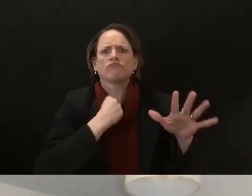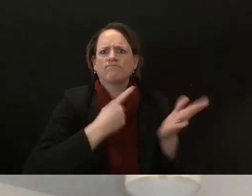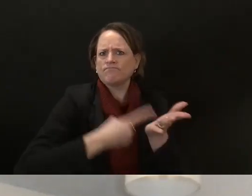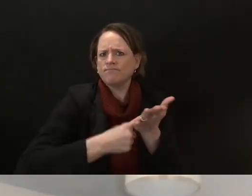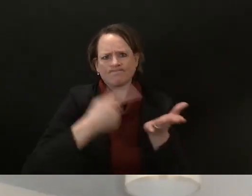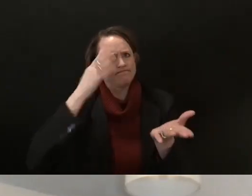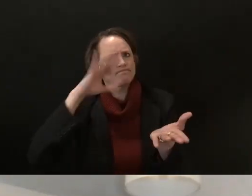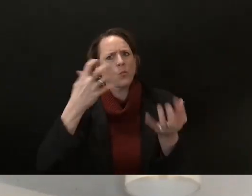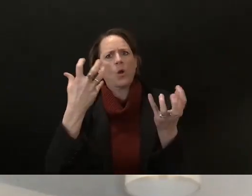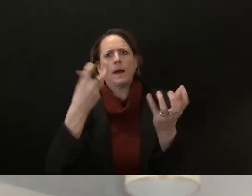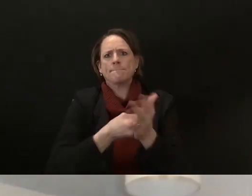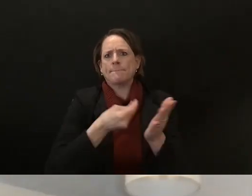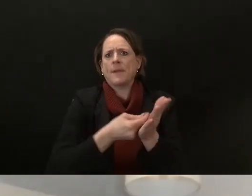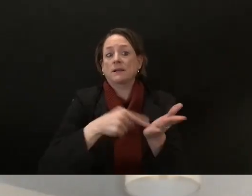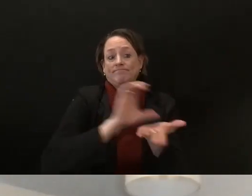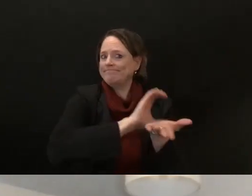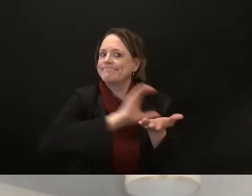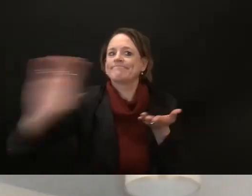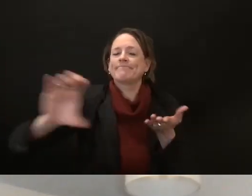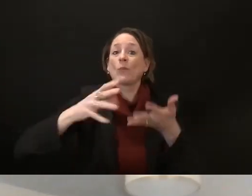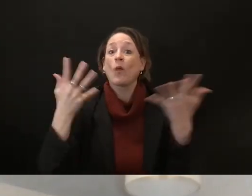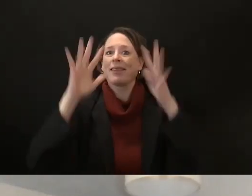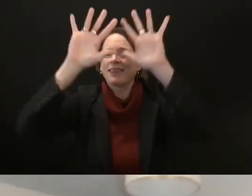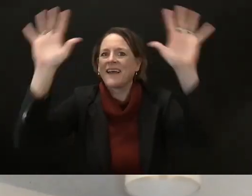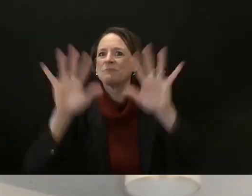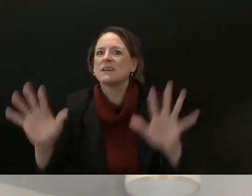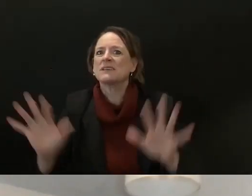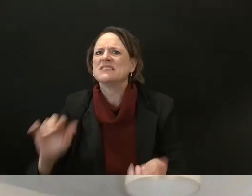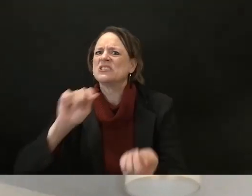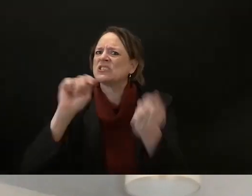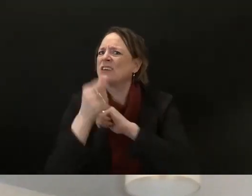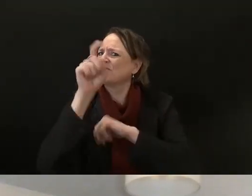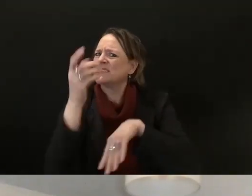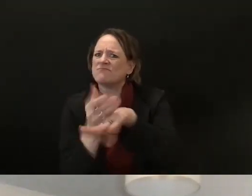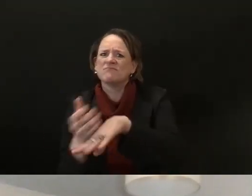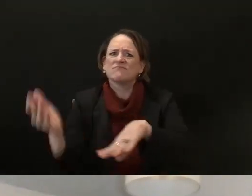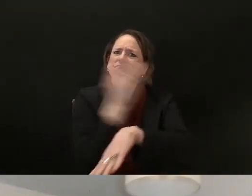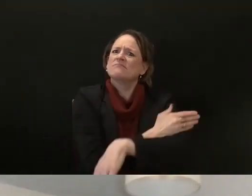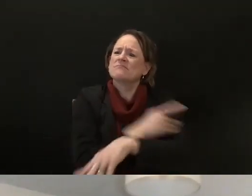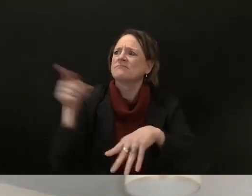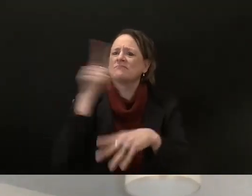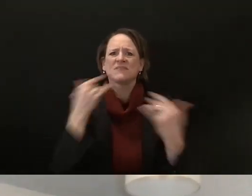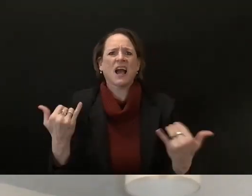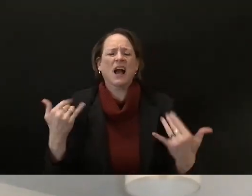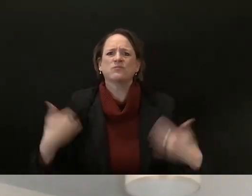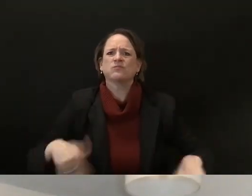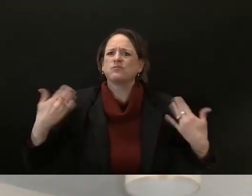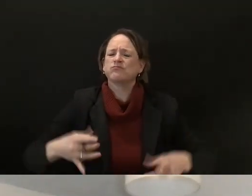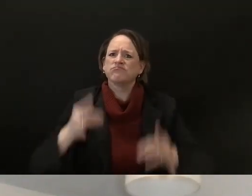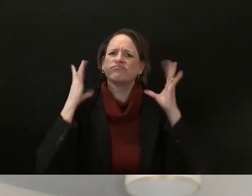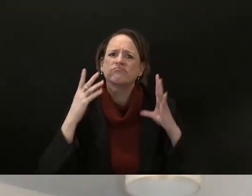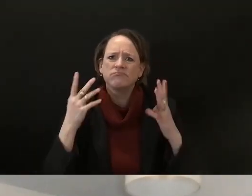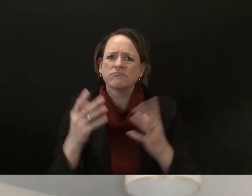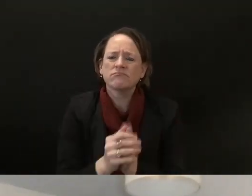as nick says we're running out of time um so the the question that i've got um is speaking of the environment is on pollution